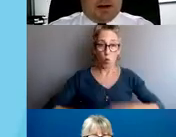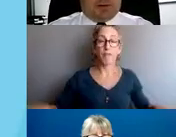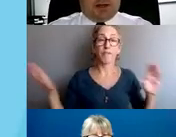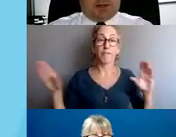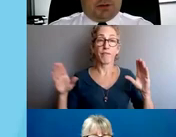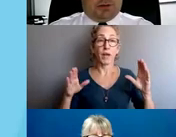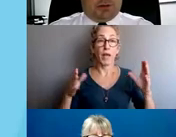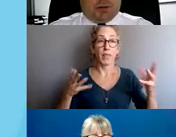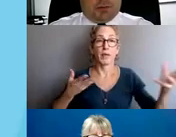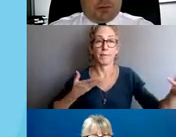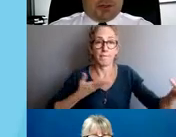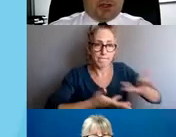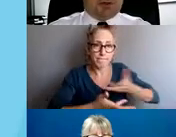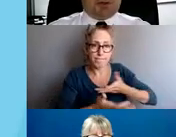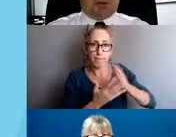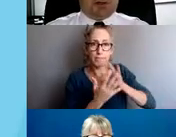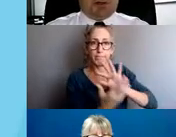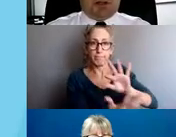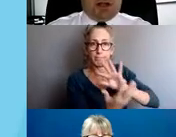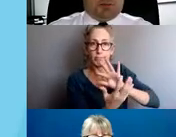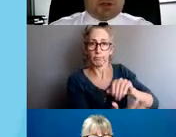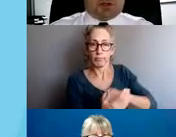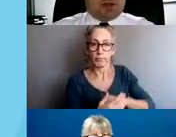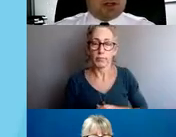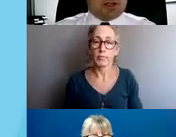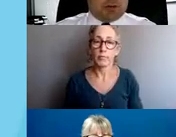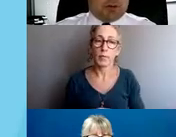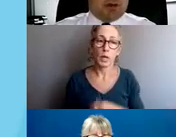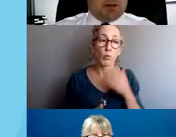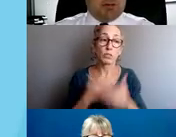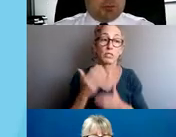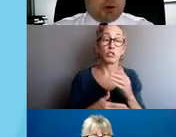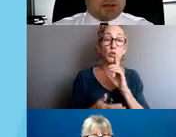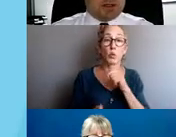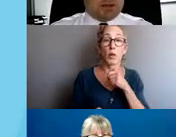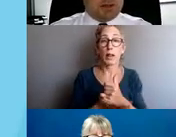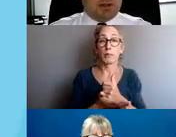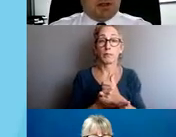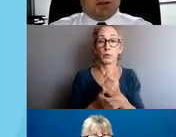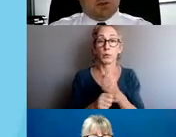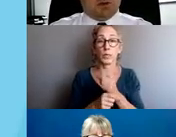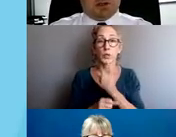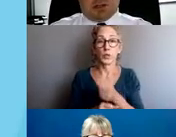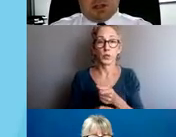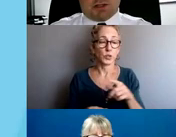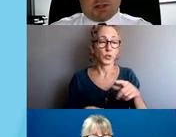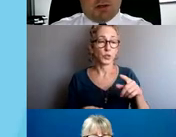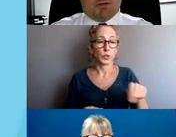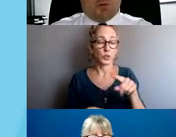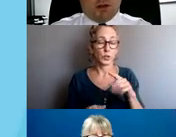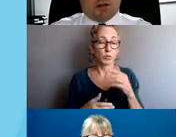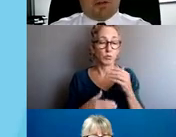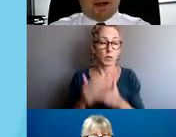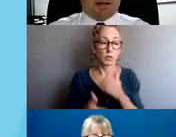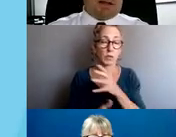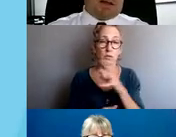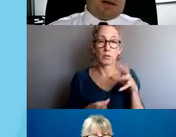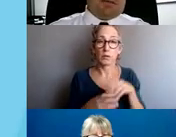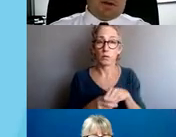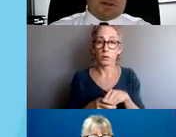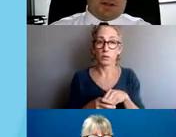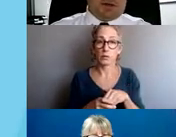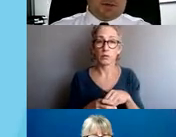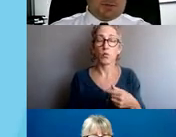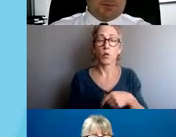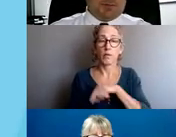provide the foundation procedures that help ensure the integrity of the process, including the selection of qualified dedicated